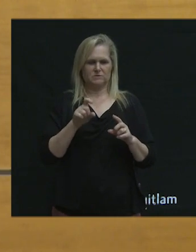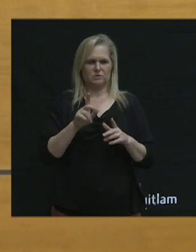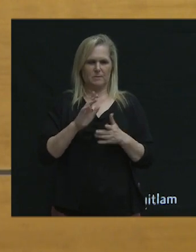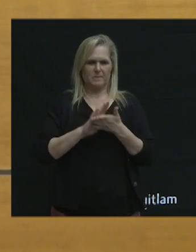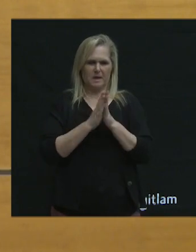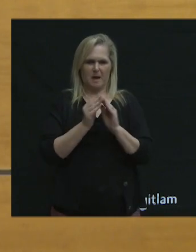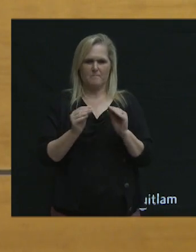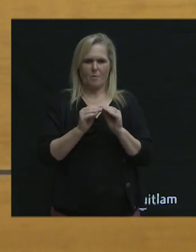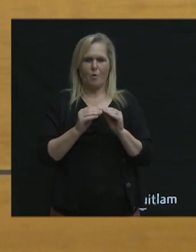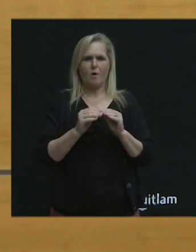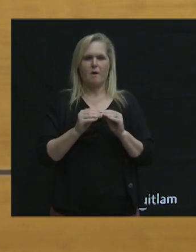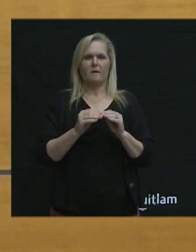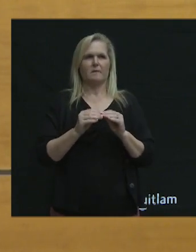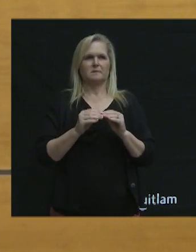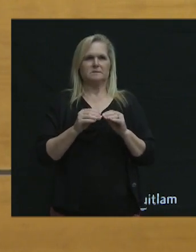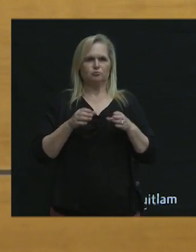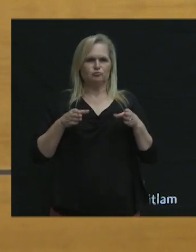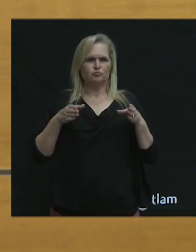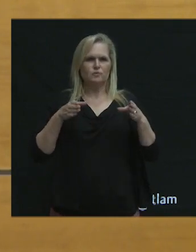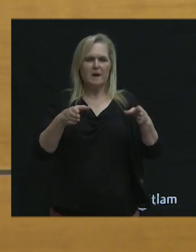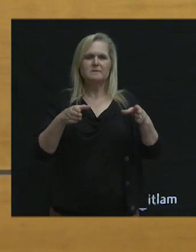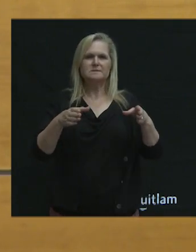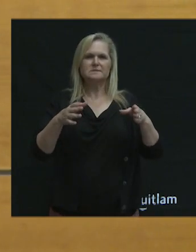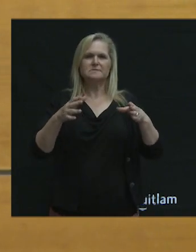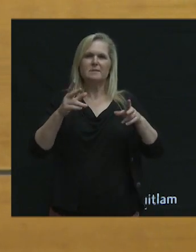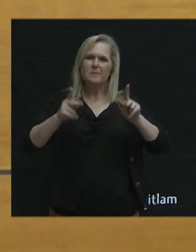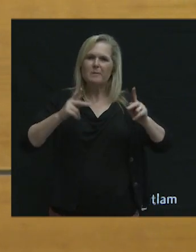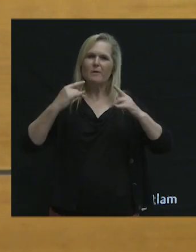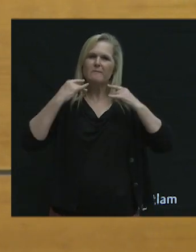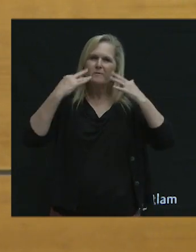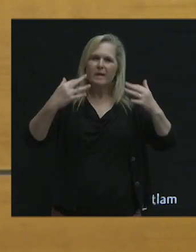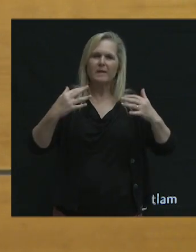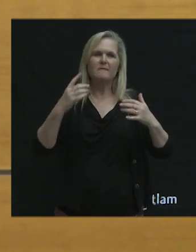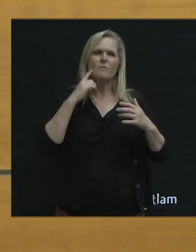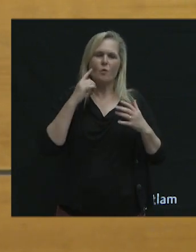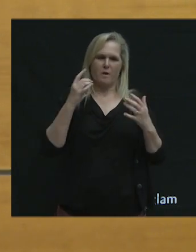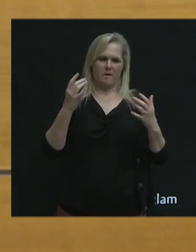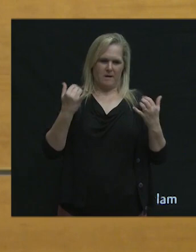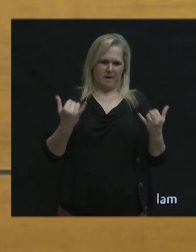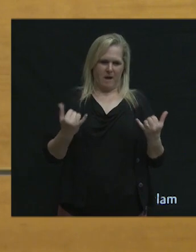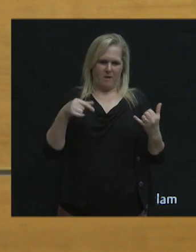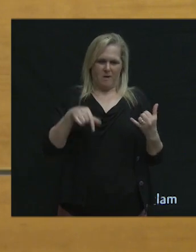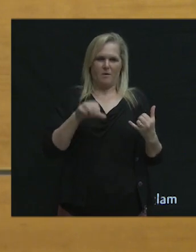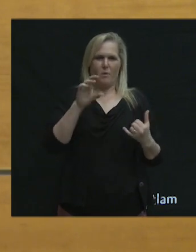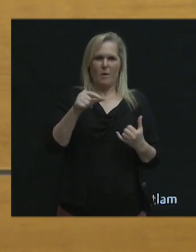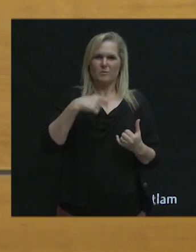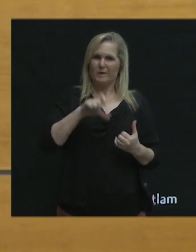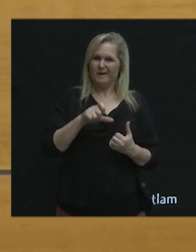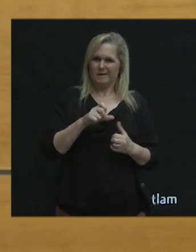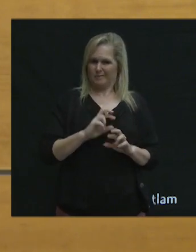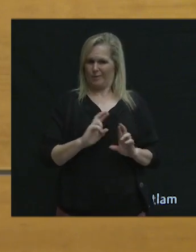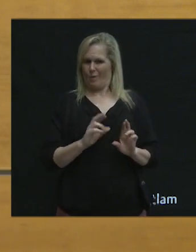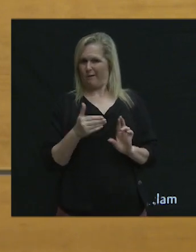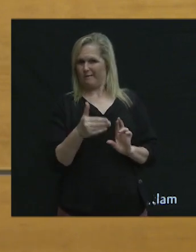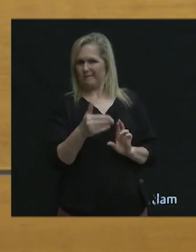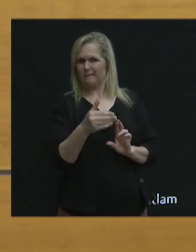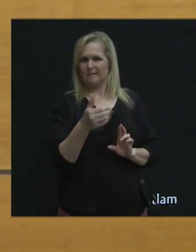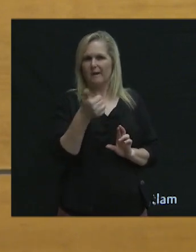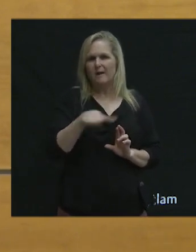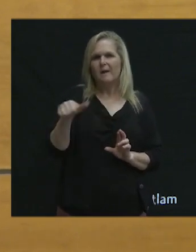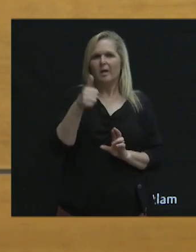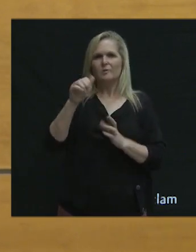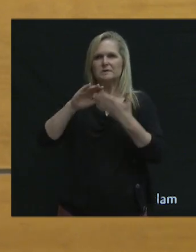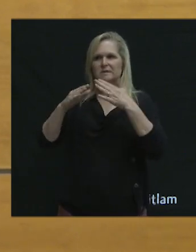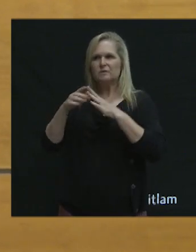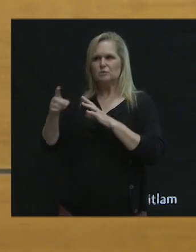like any thoughts of what we need to be kind of getting ready for in Coquitlam? Any benchmarks of other cities or examples